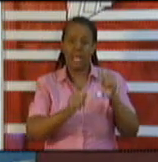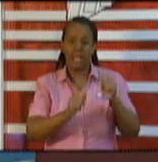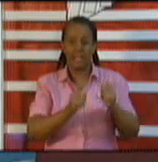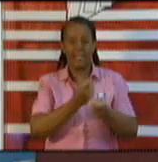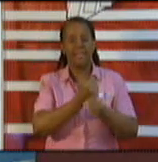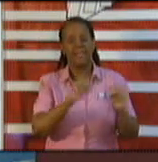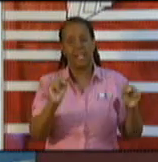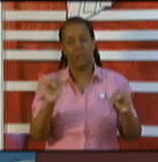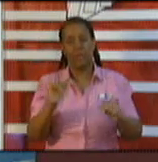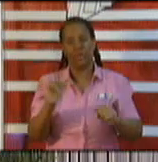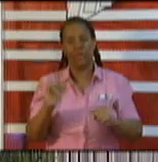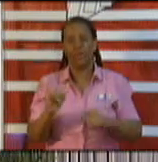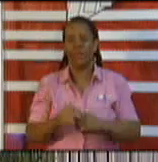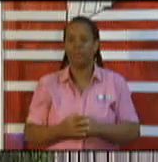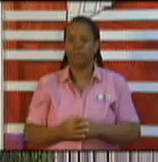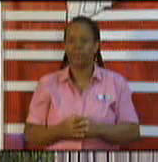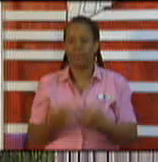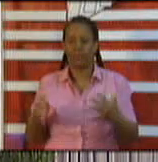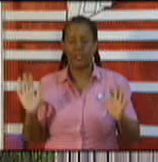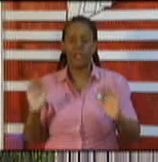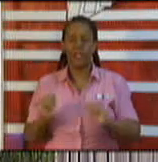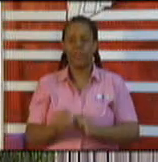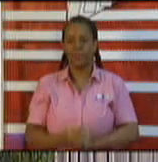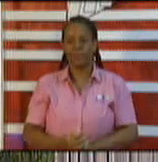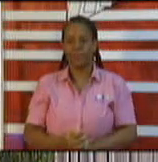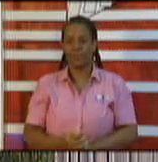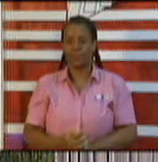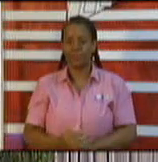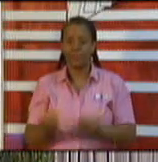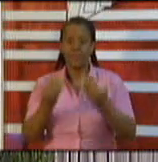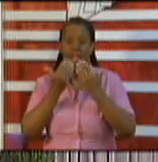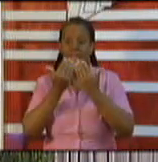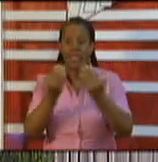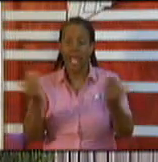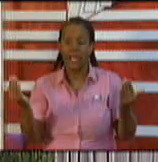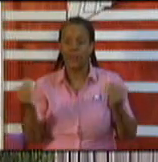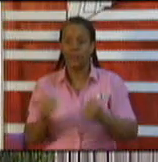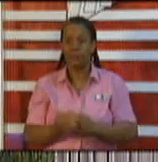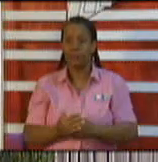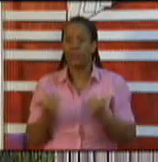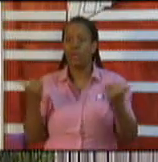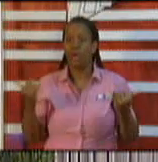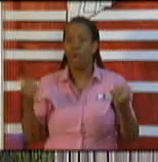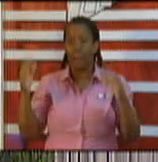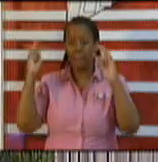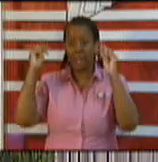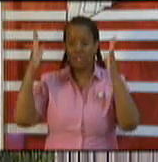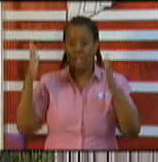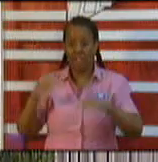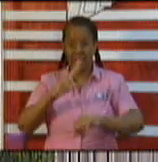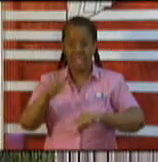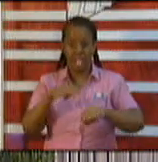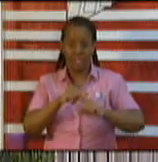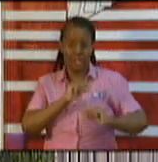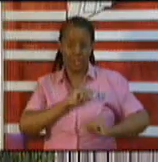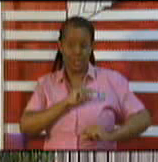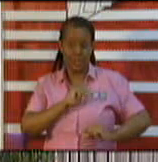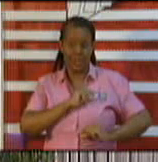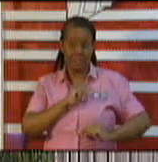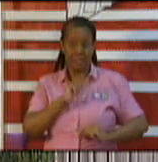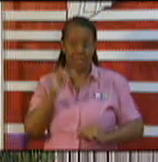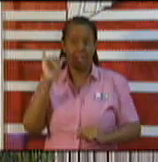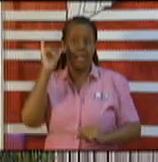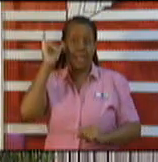clinical update for this morning. Thank you very much. The Minister of National Security, the Honourable Stuart Young, will deal with the